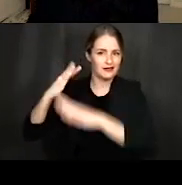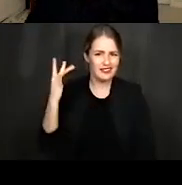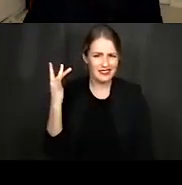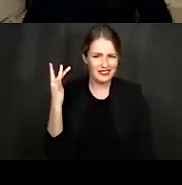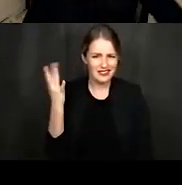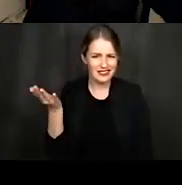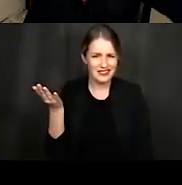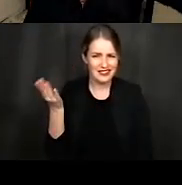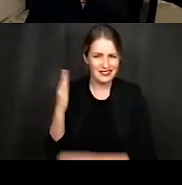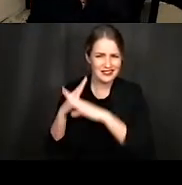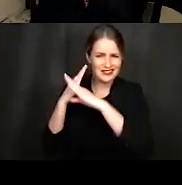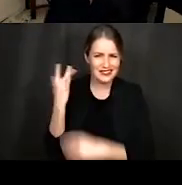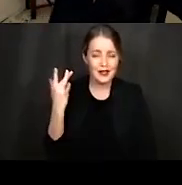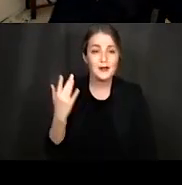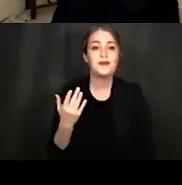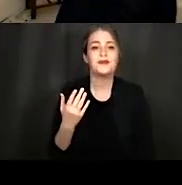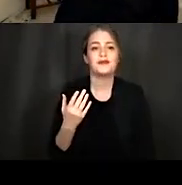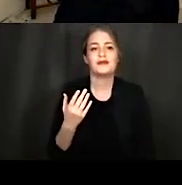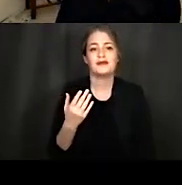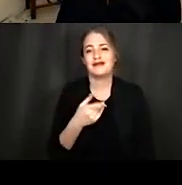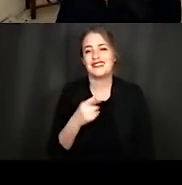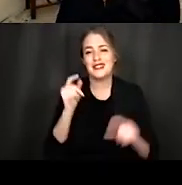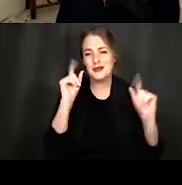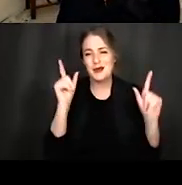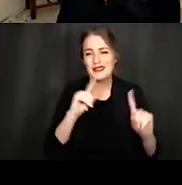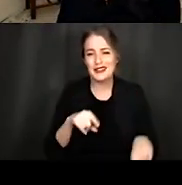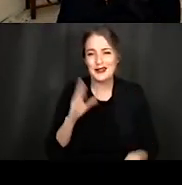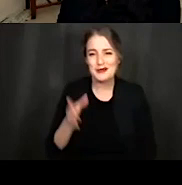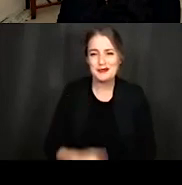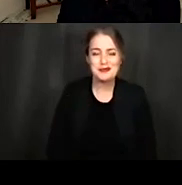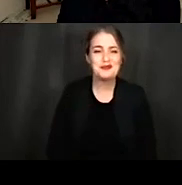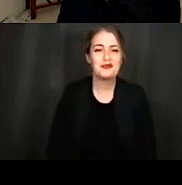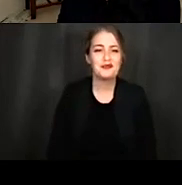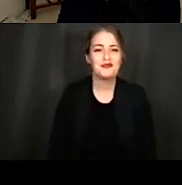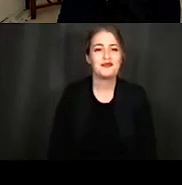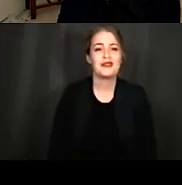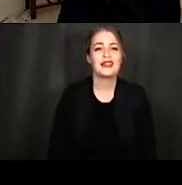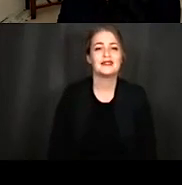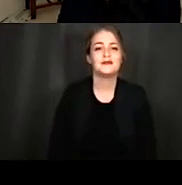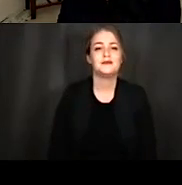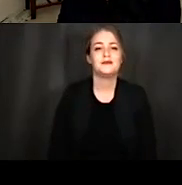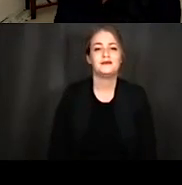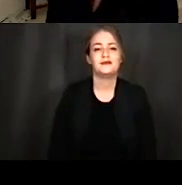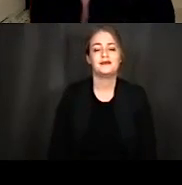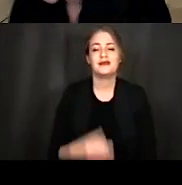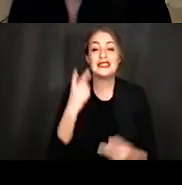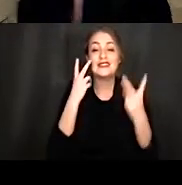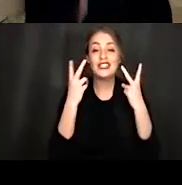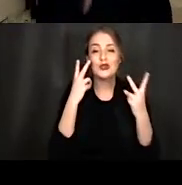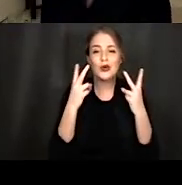Well, what a surprise. We're going to answer that question by looking at some visual analogies.